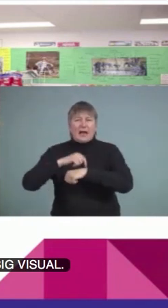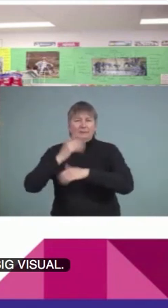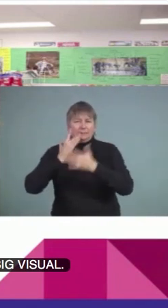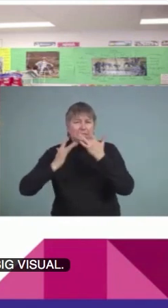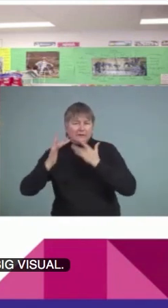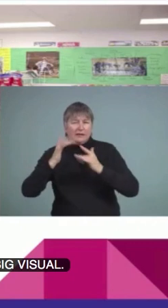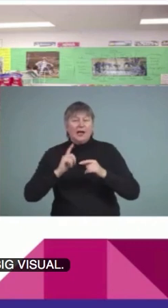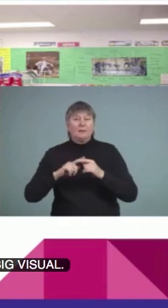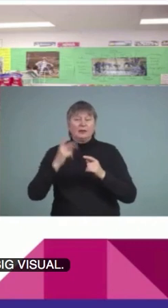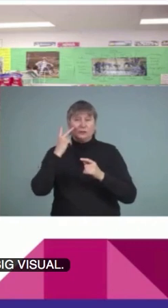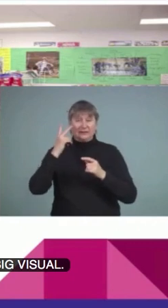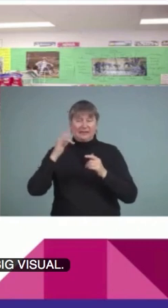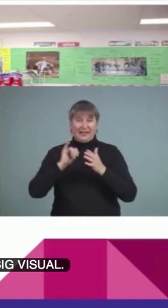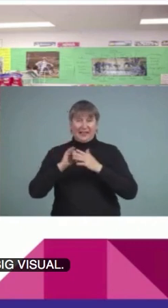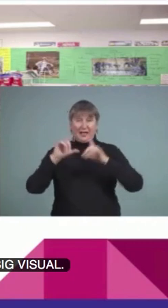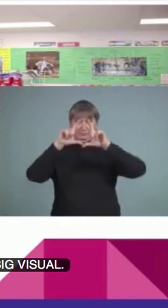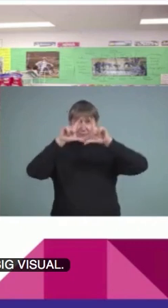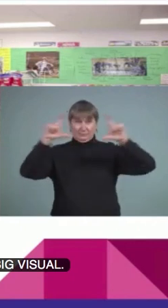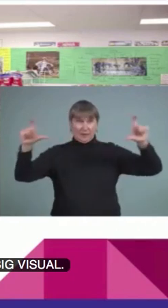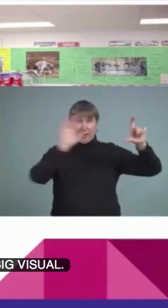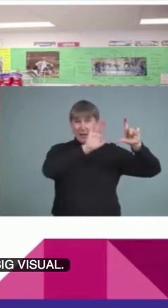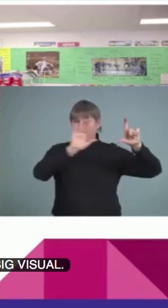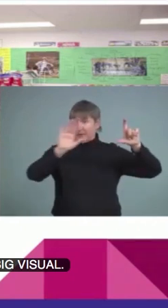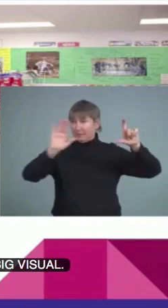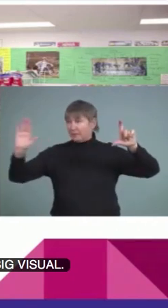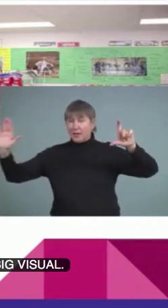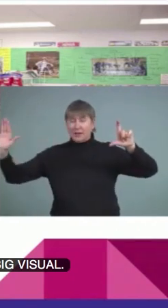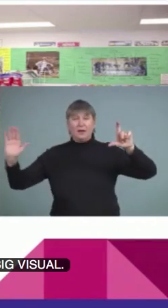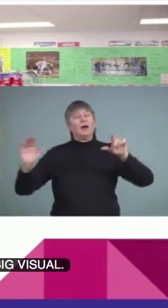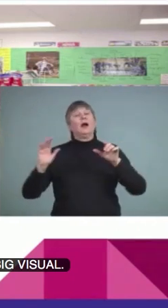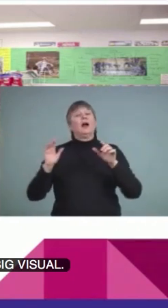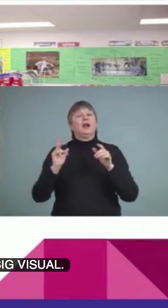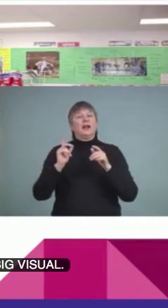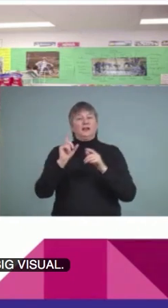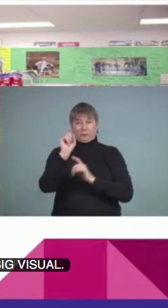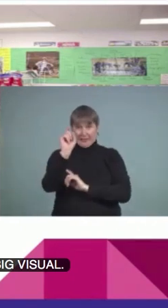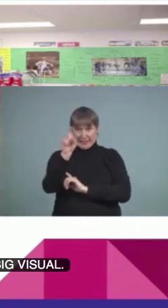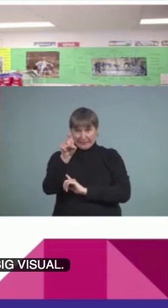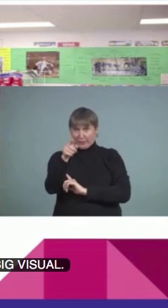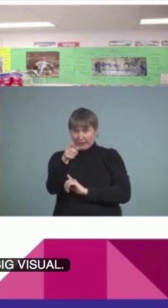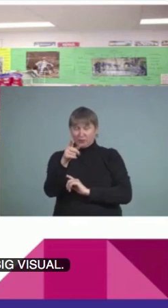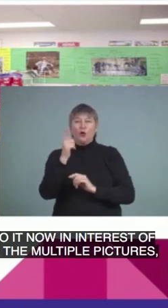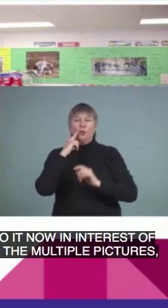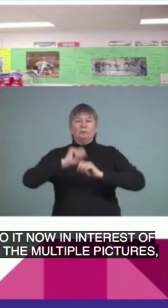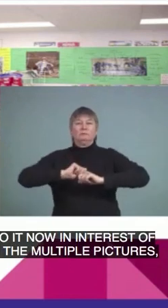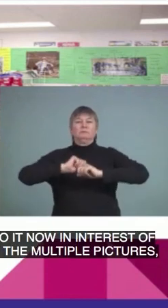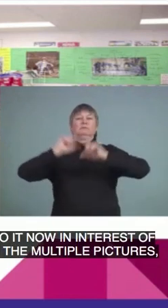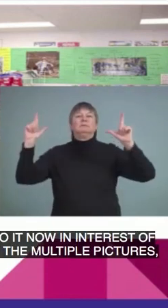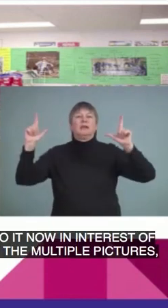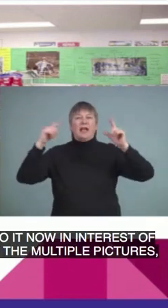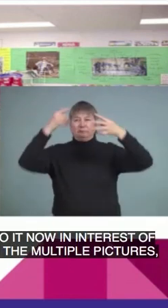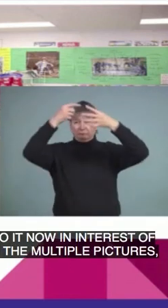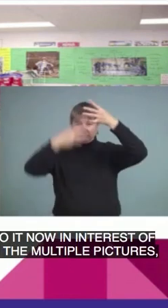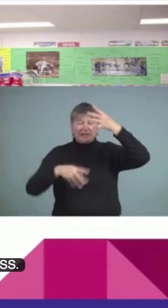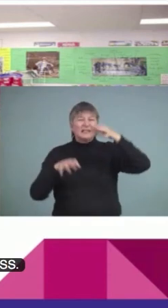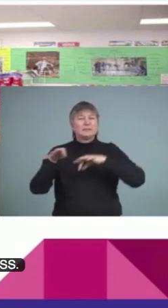the picture at the top right with the multiple pictures, it'll bring you to a link that explains the process. So,